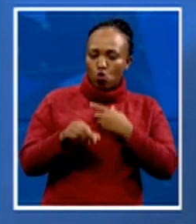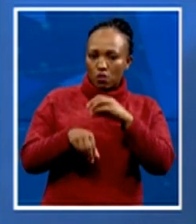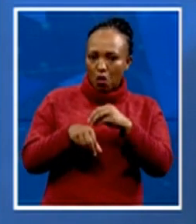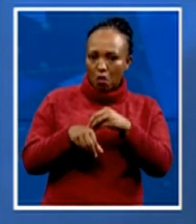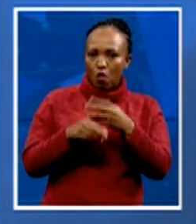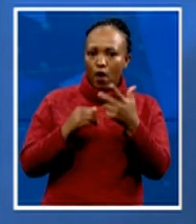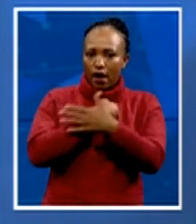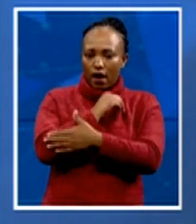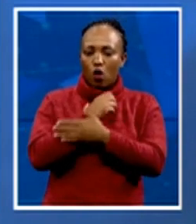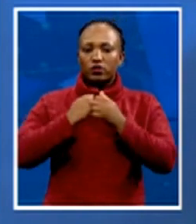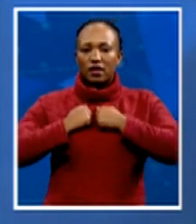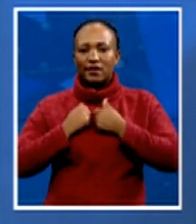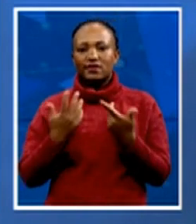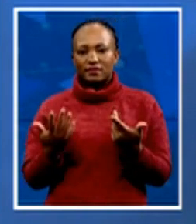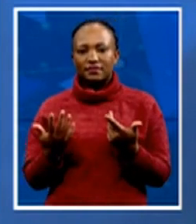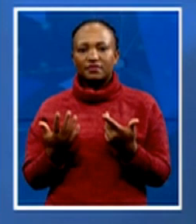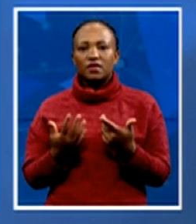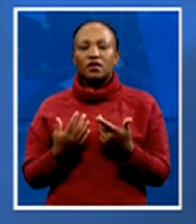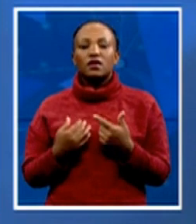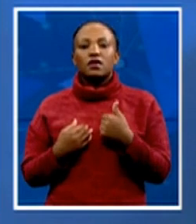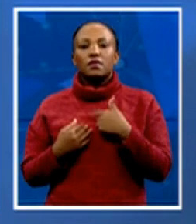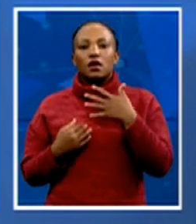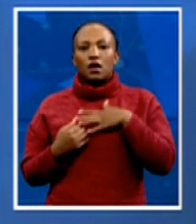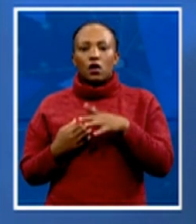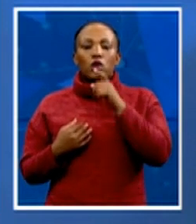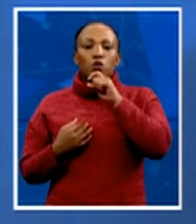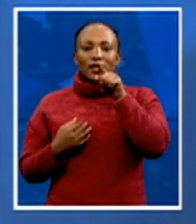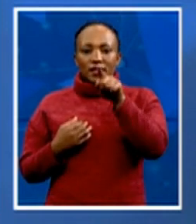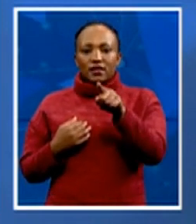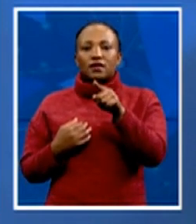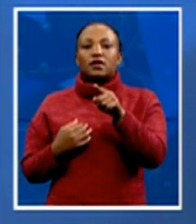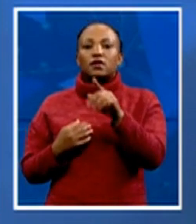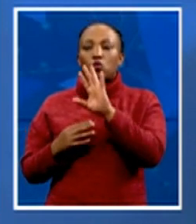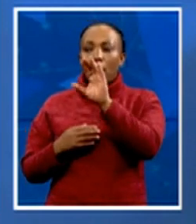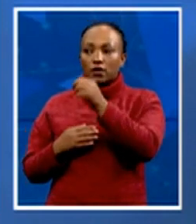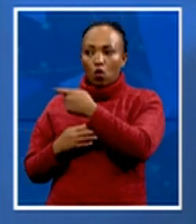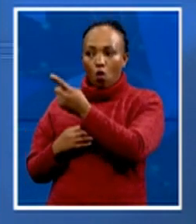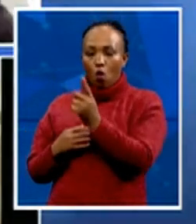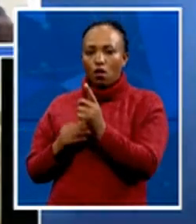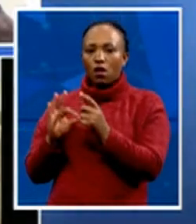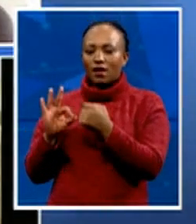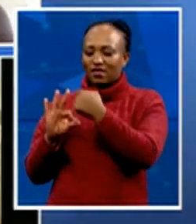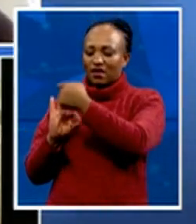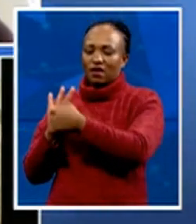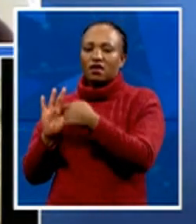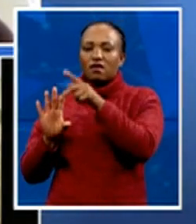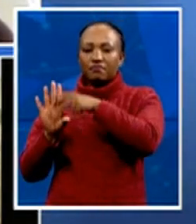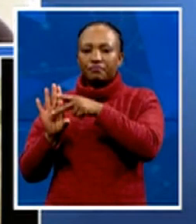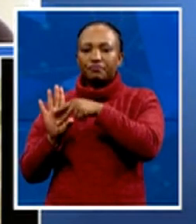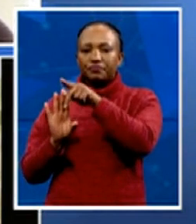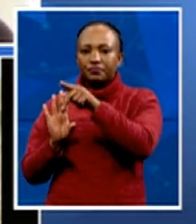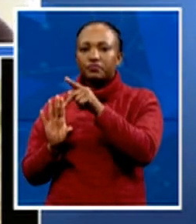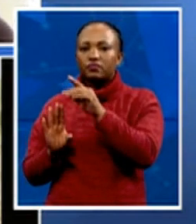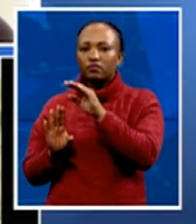will use this as a segue to ask all our participants today about events in your political